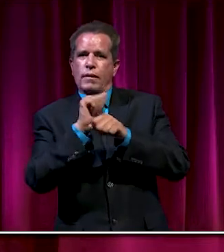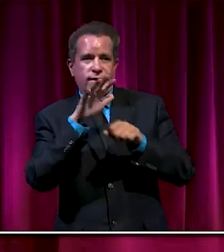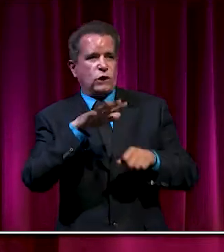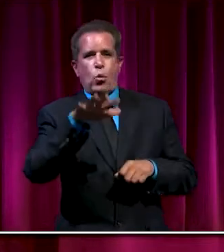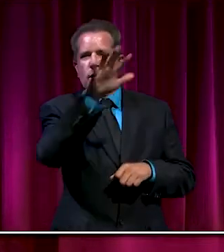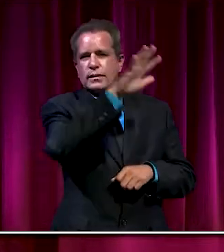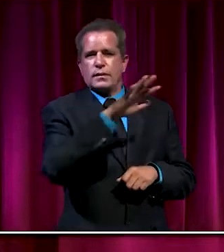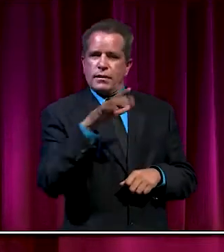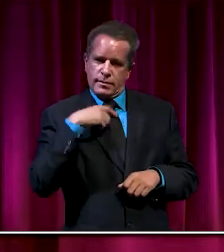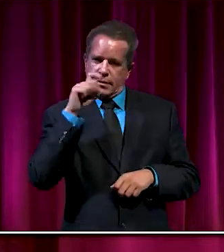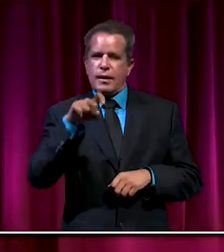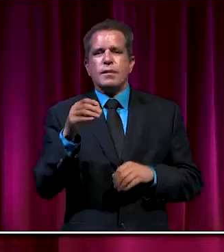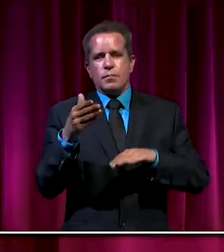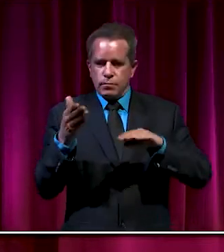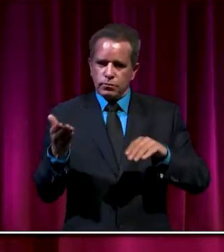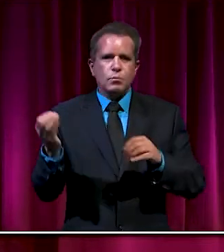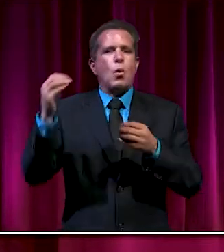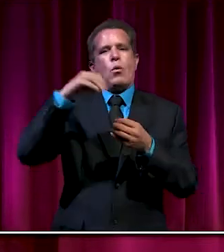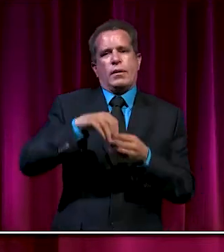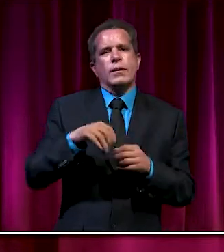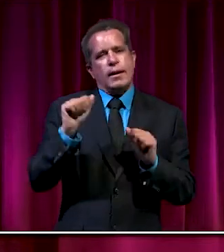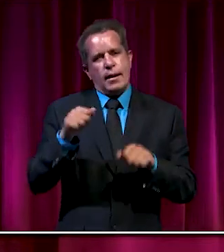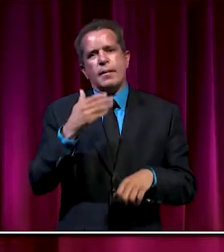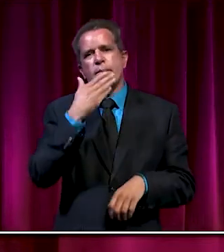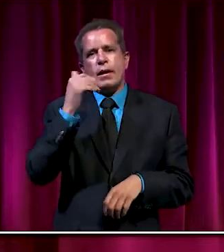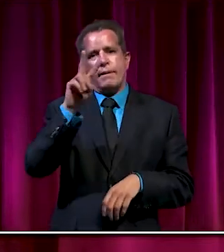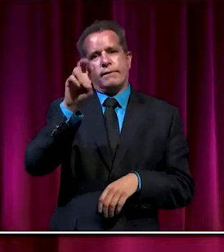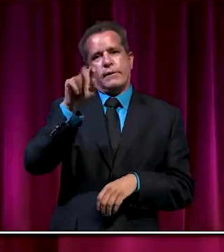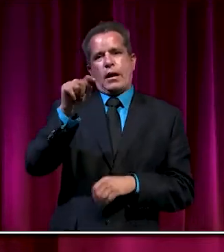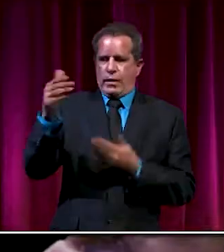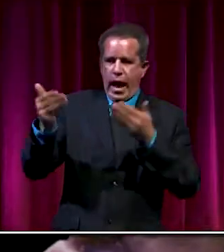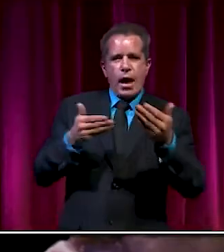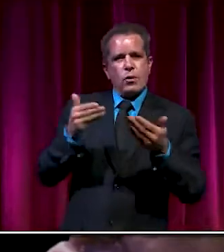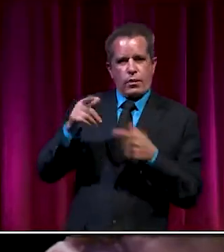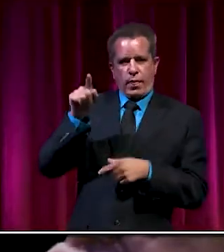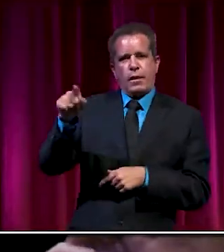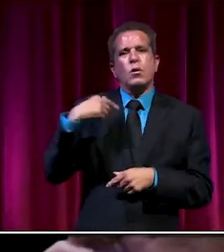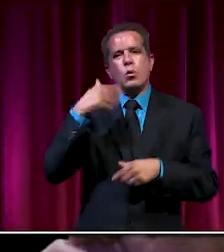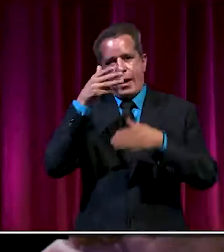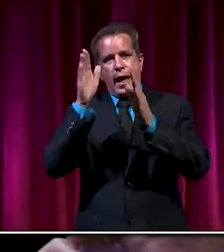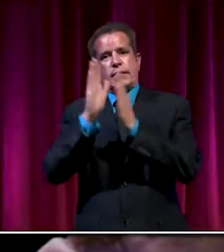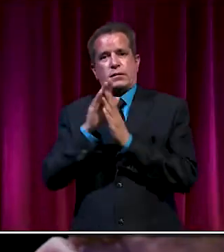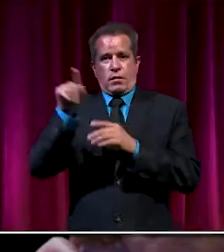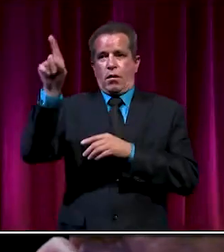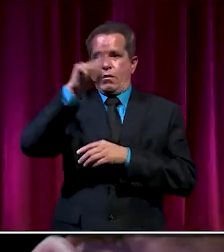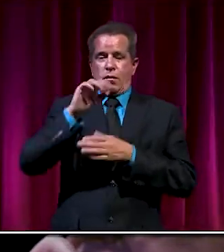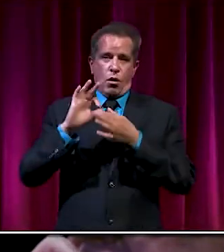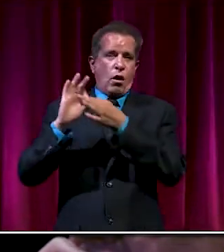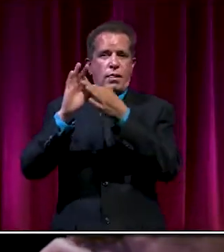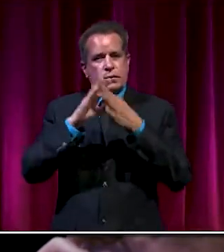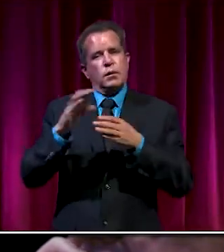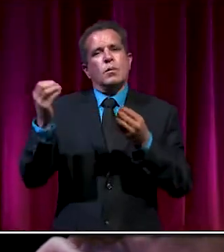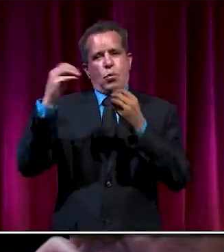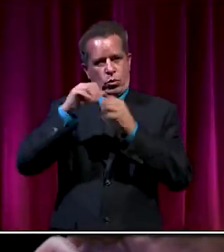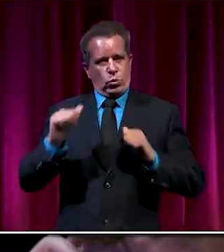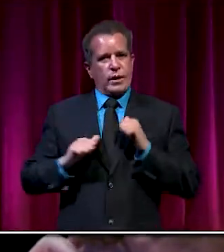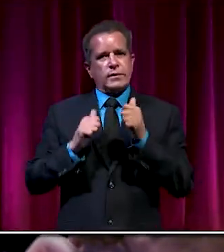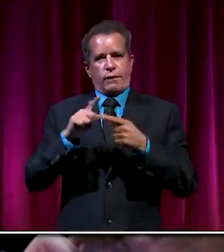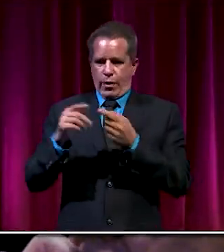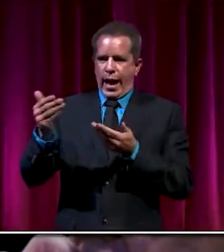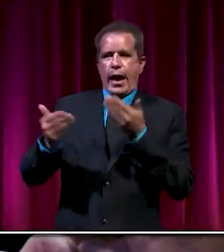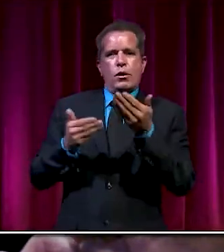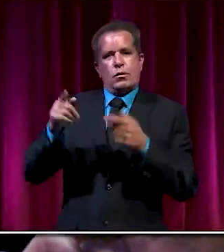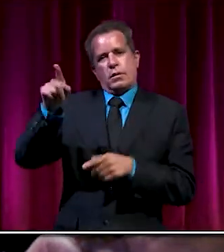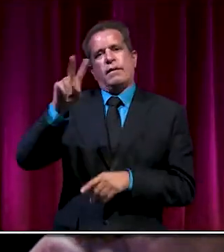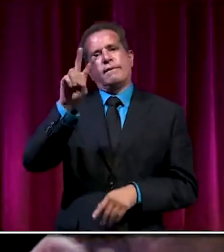We can do better. Together with fellow veteran supervisor Jim Desmond, we will ask our colleagues to adopt a more aggressive approach to hiring veterans,